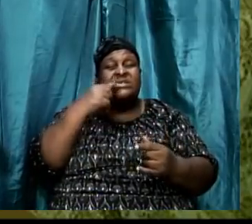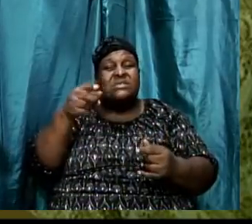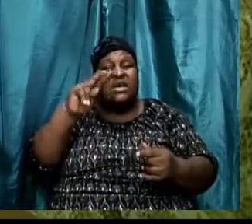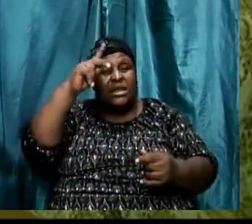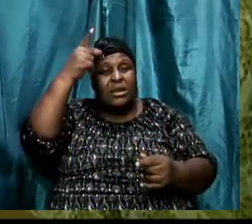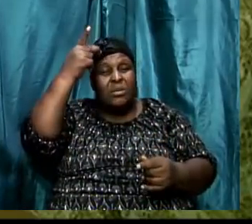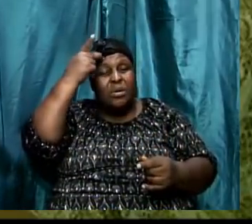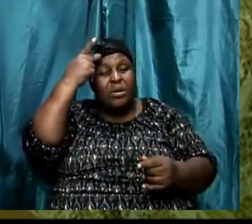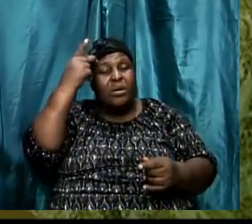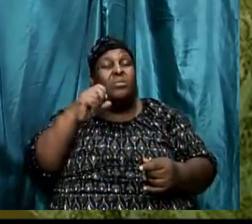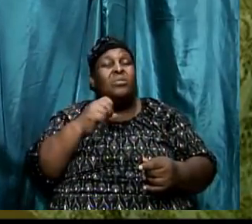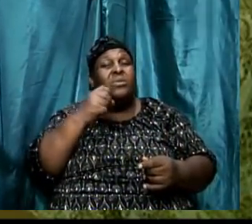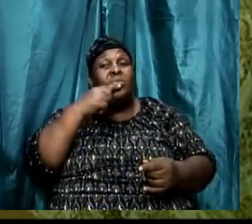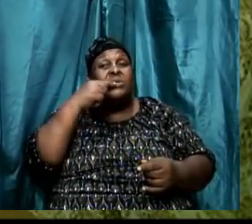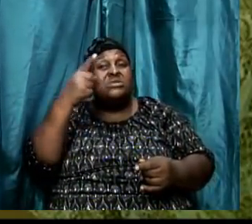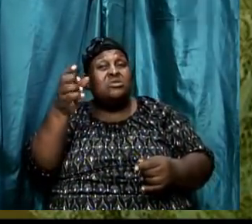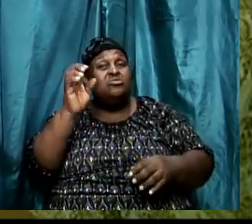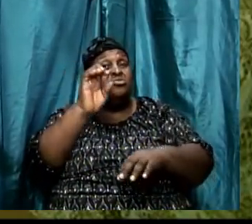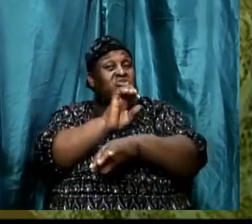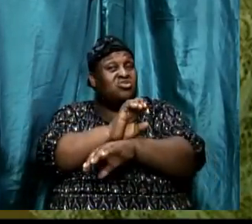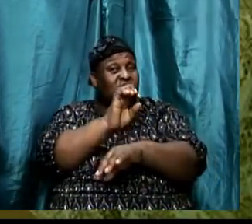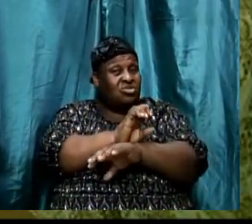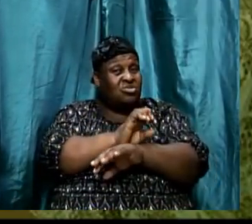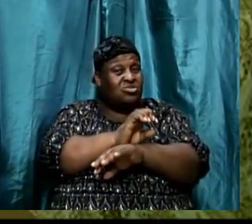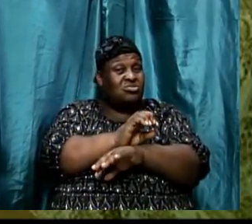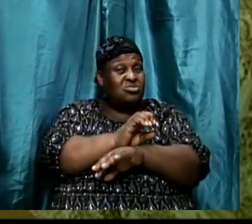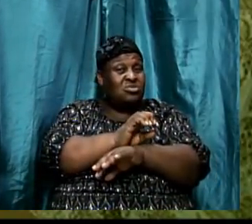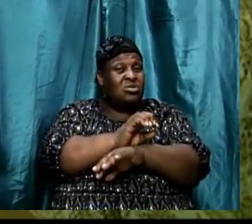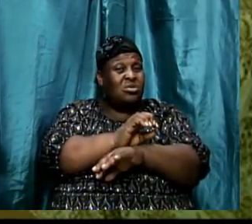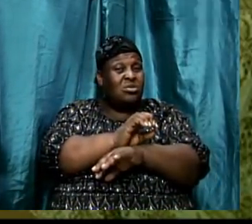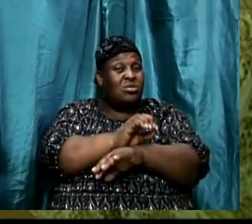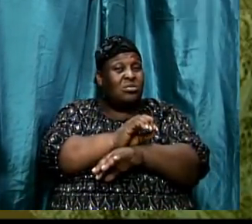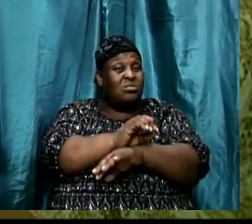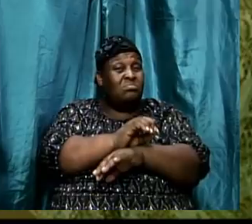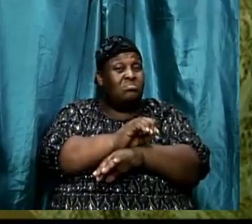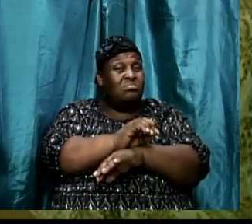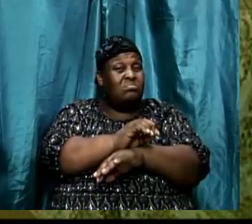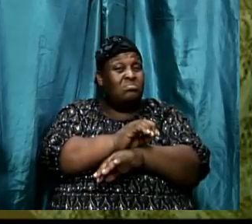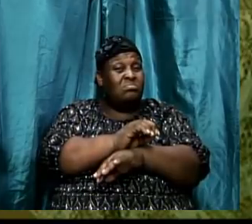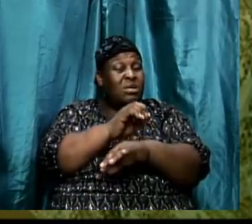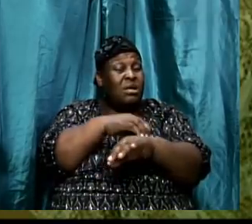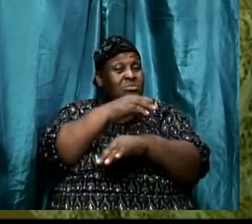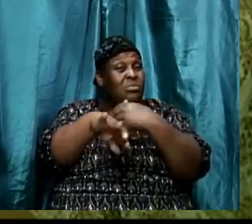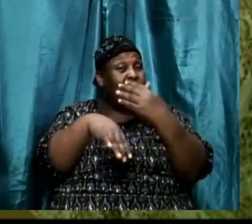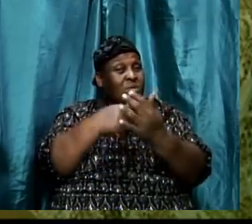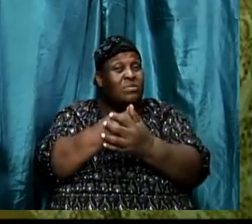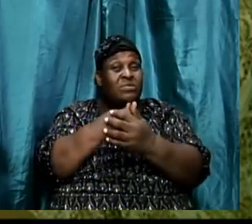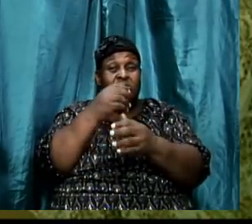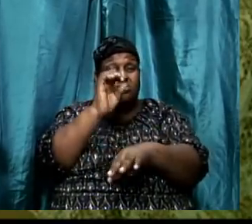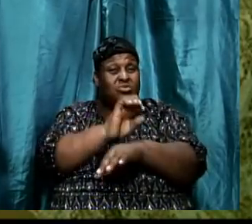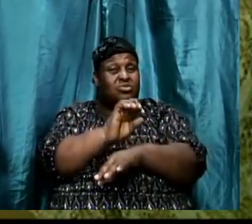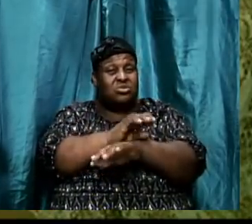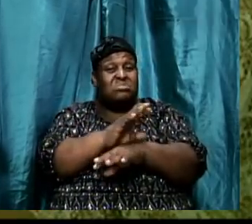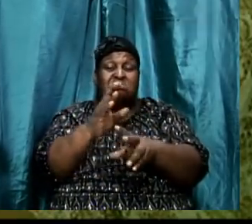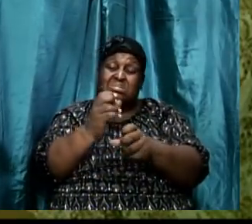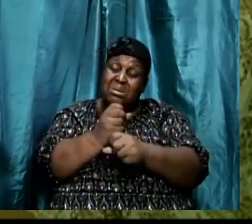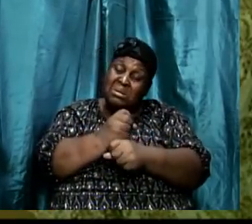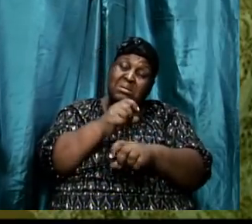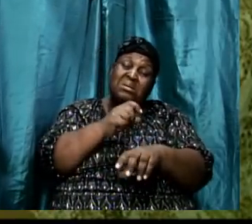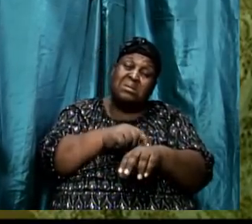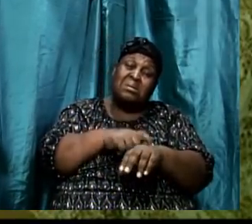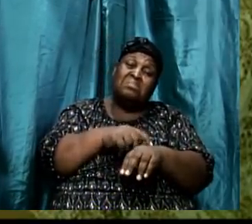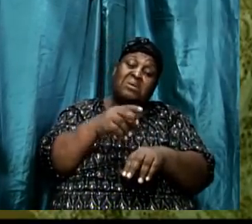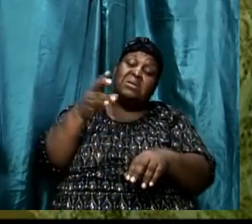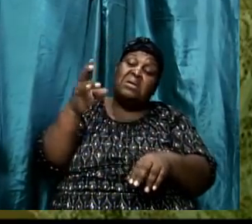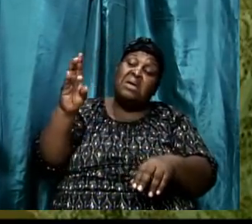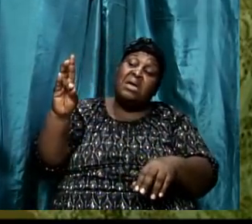the church at Ephesus and what Paul was saying to the church at Corinth and what Paul was saying here. Take our time and we look at eight things that we